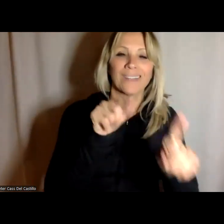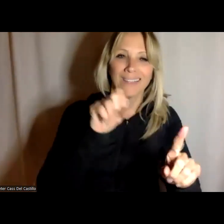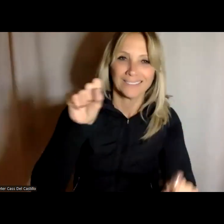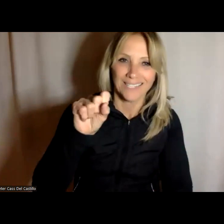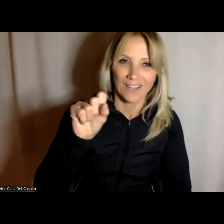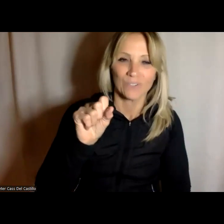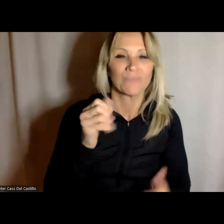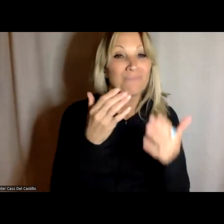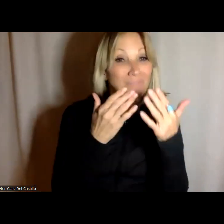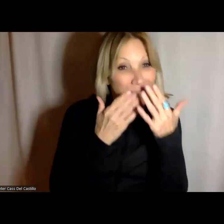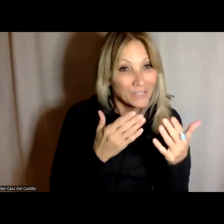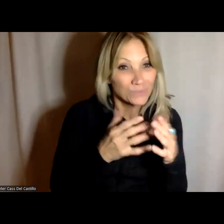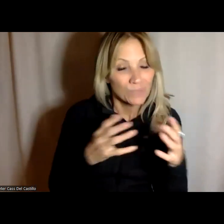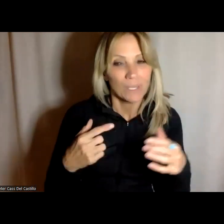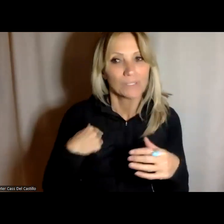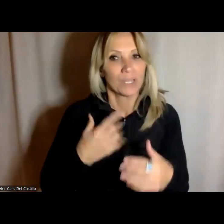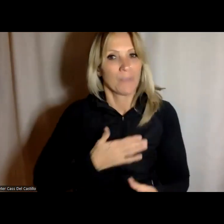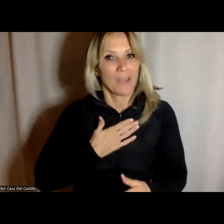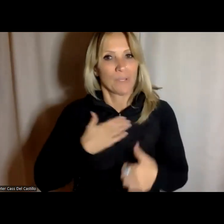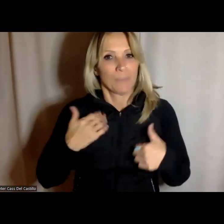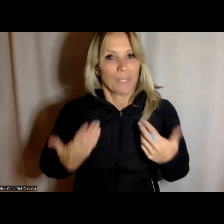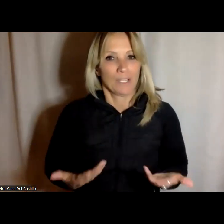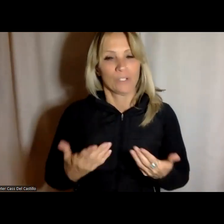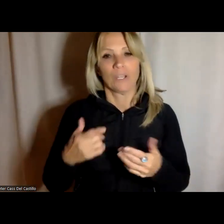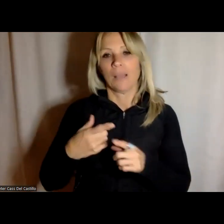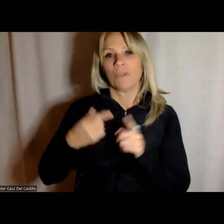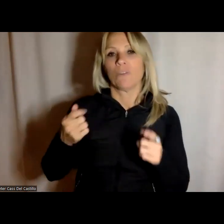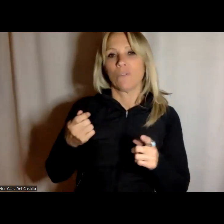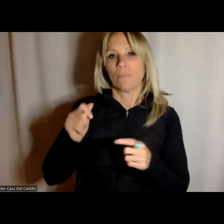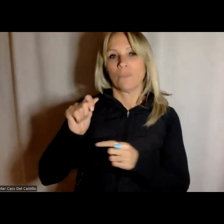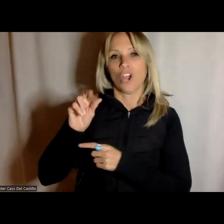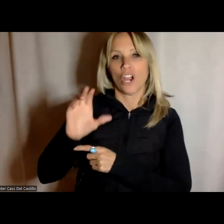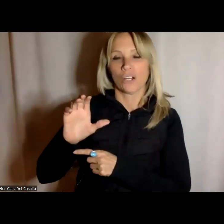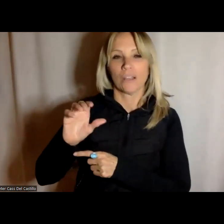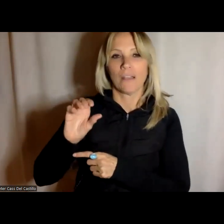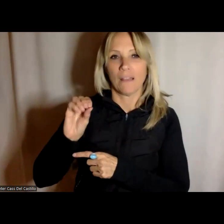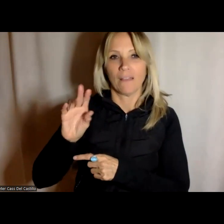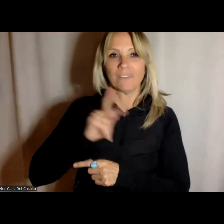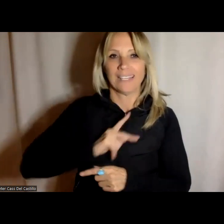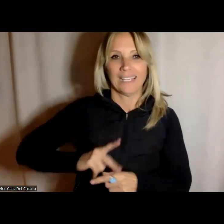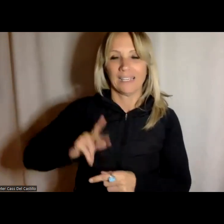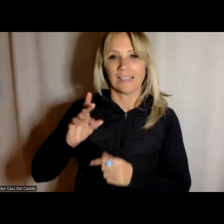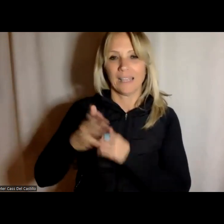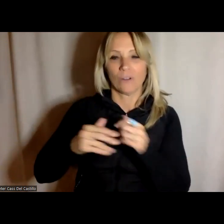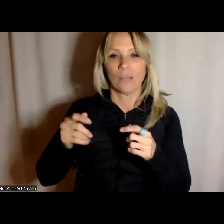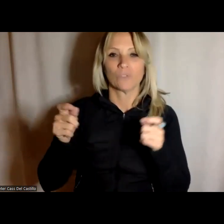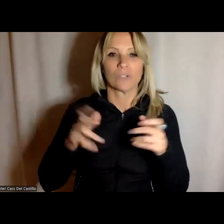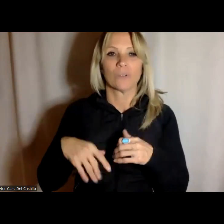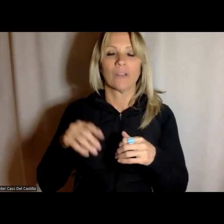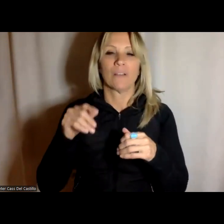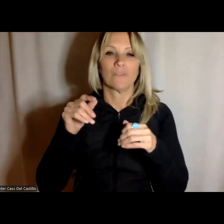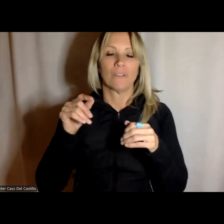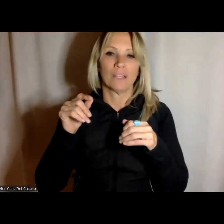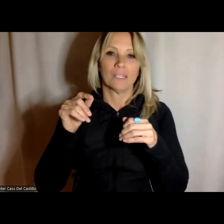glad to be here like sherilyn said i'm here from the arc of king county i am the director of information and family support i've been